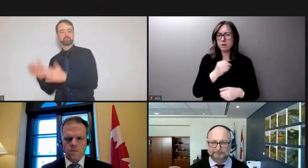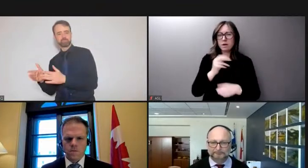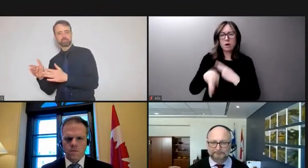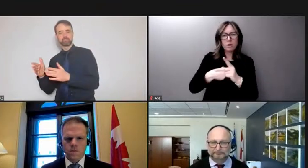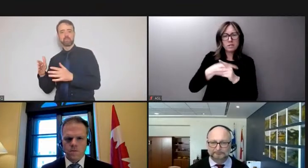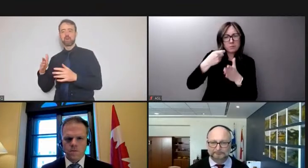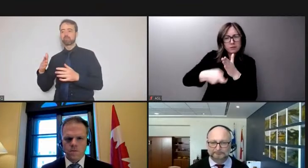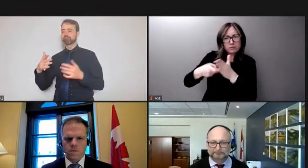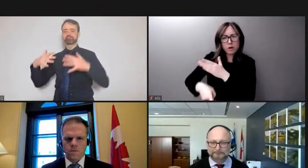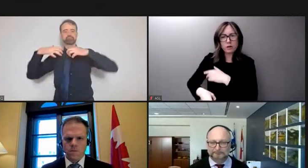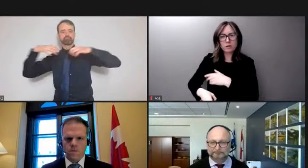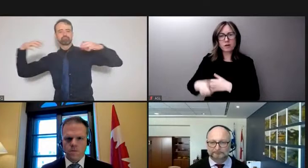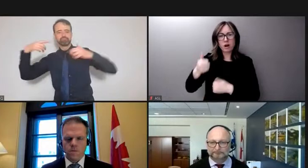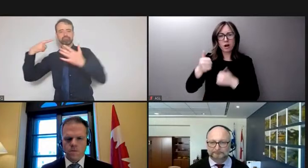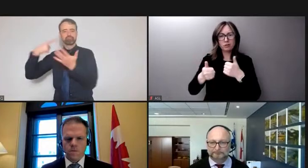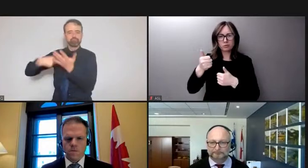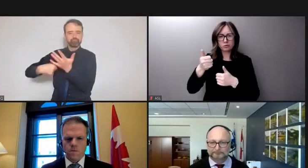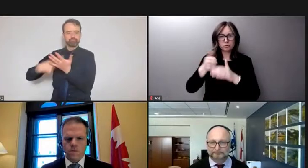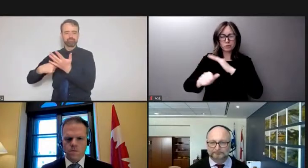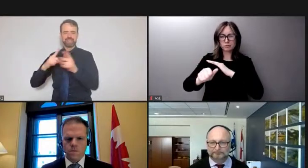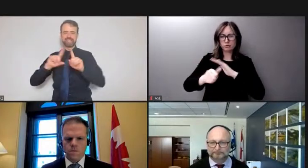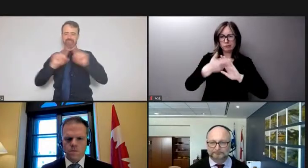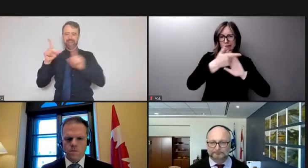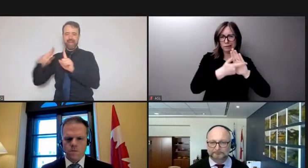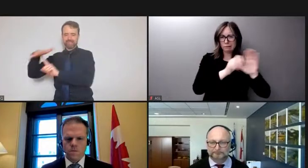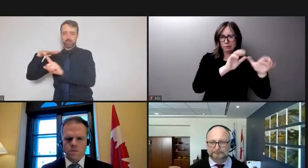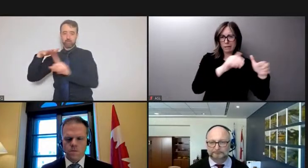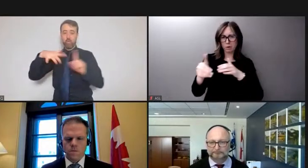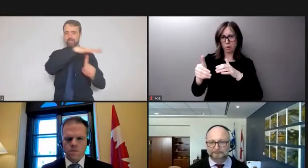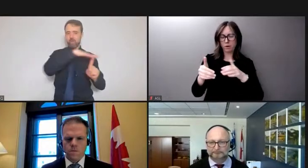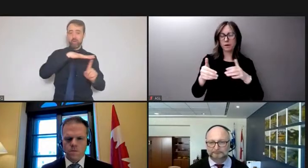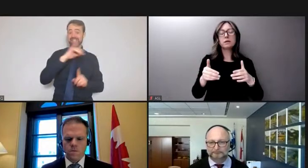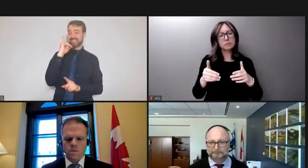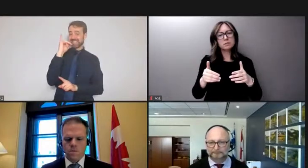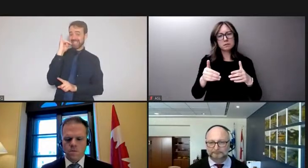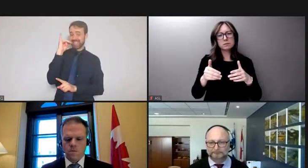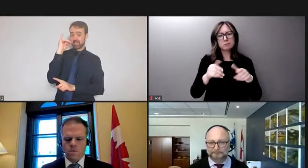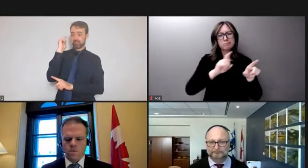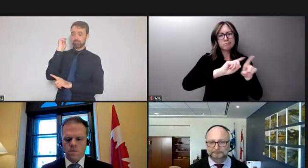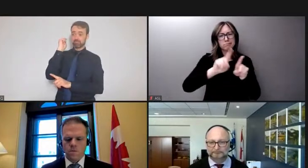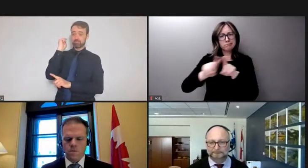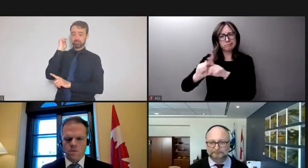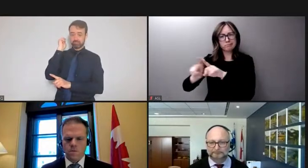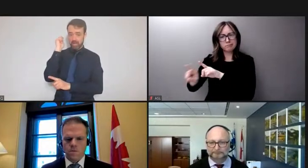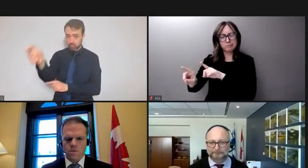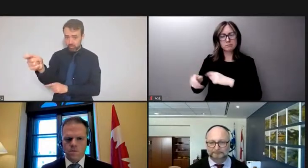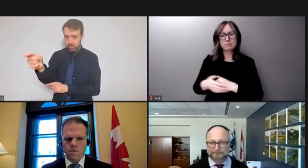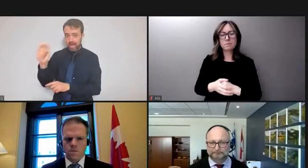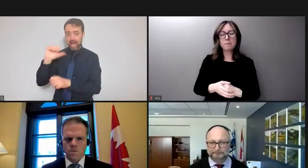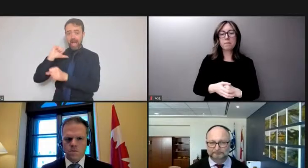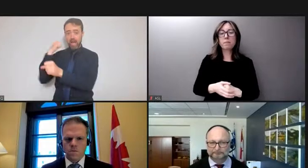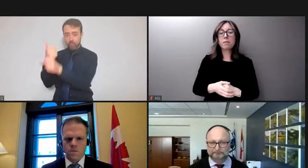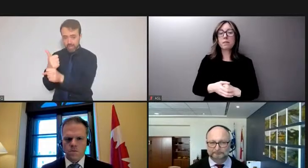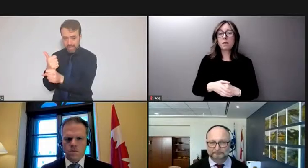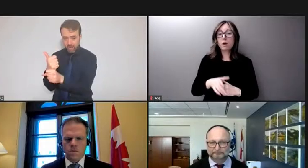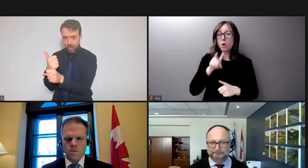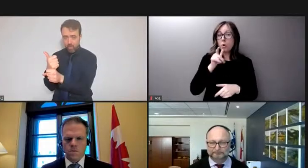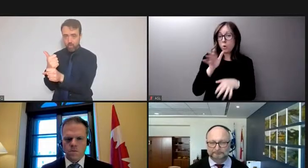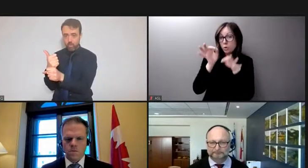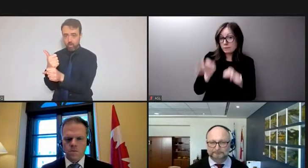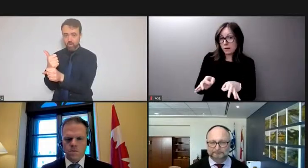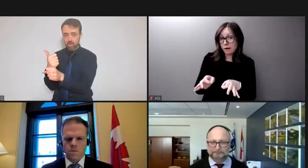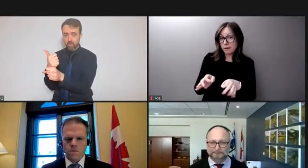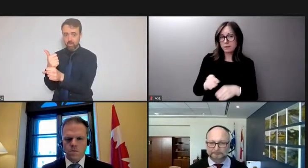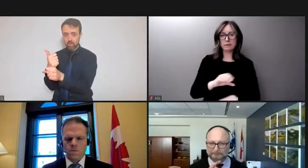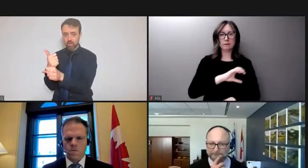under what category. And I just want to be really clear that those are all decisions which will be taken by police and